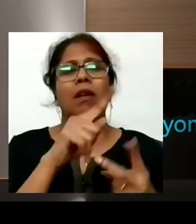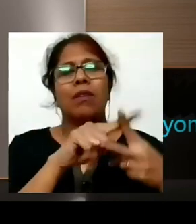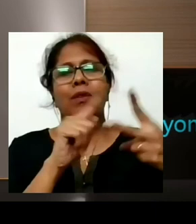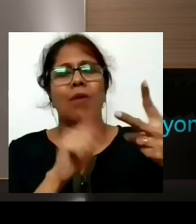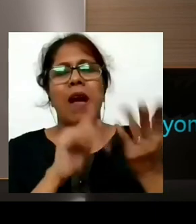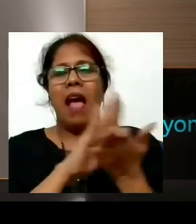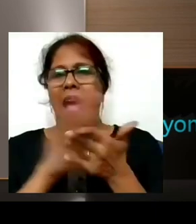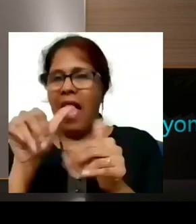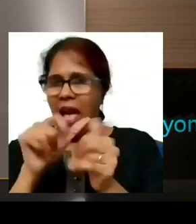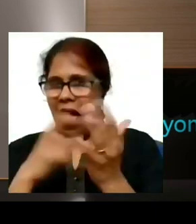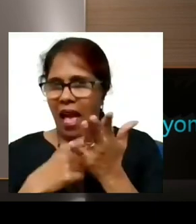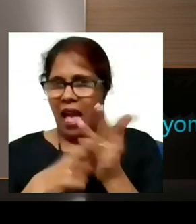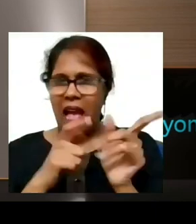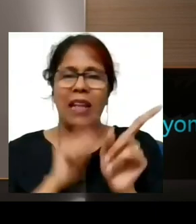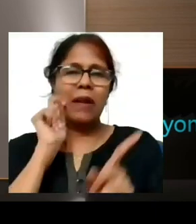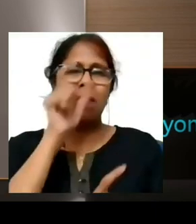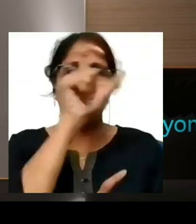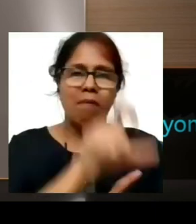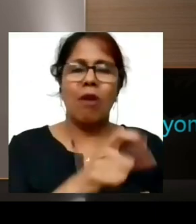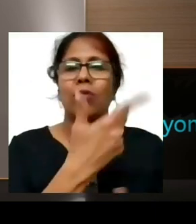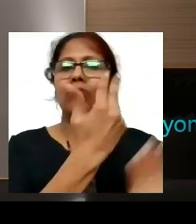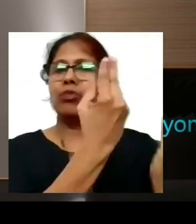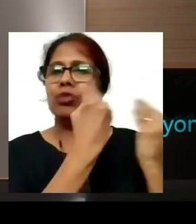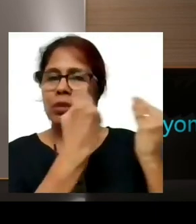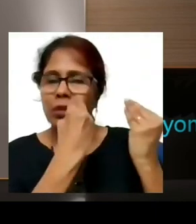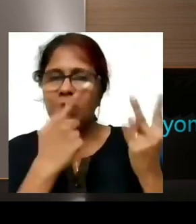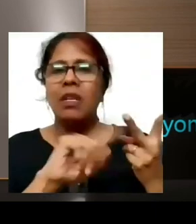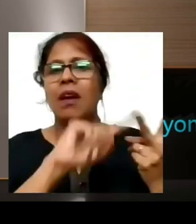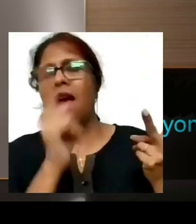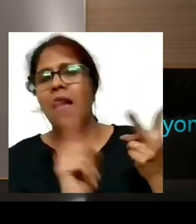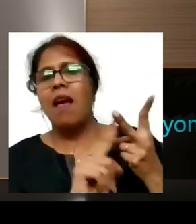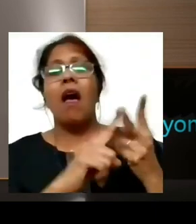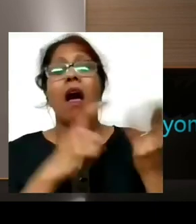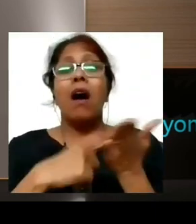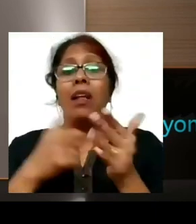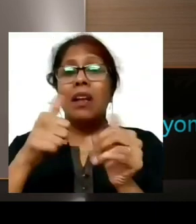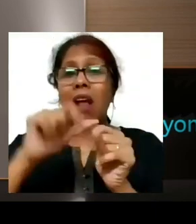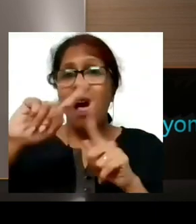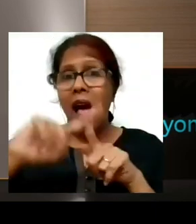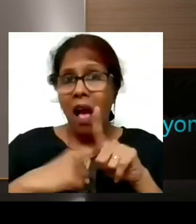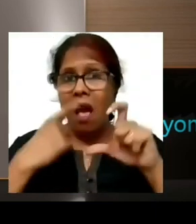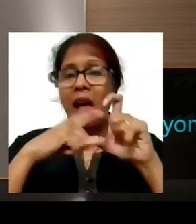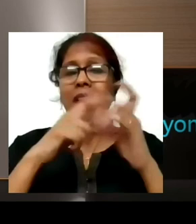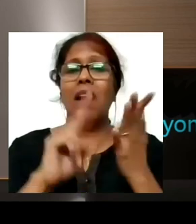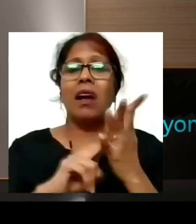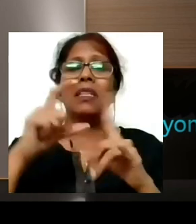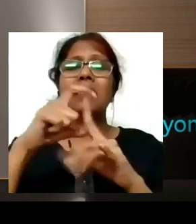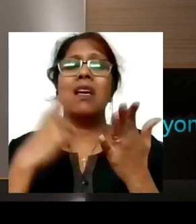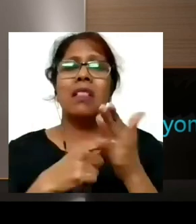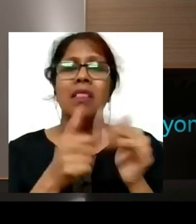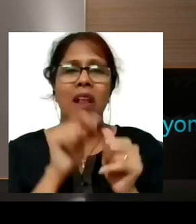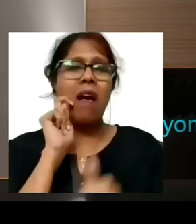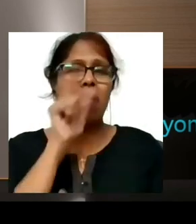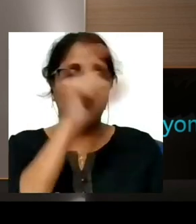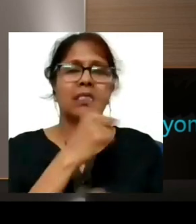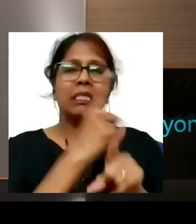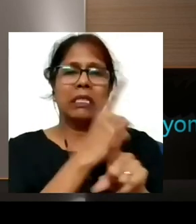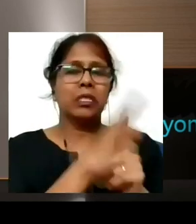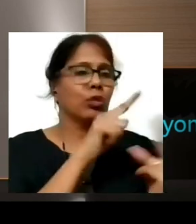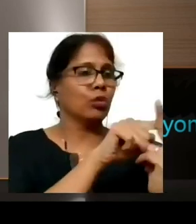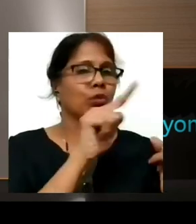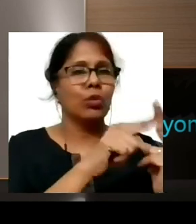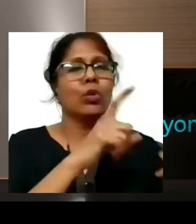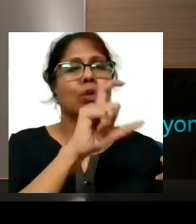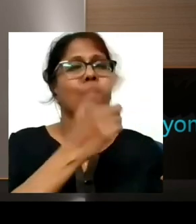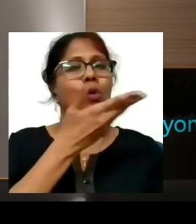on few of my areas of improvement. Rajendra sir, you know, and Harry coach, they would